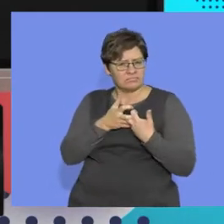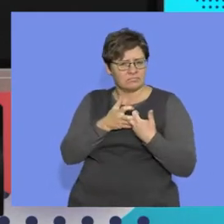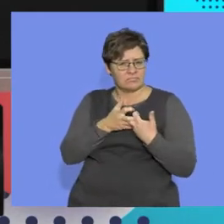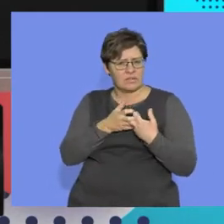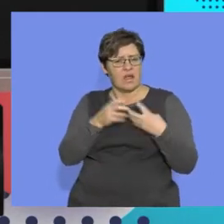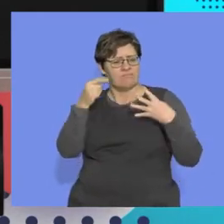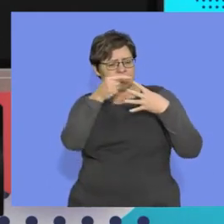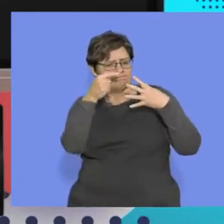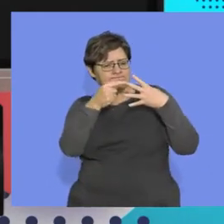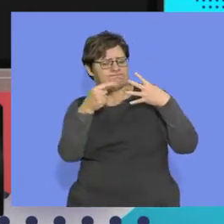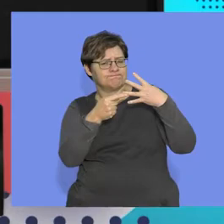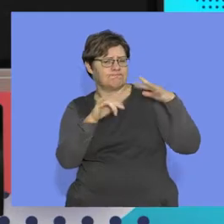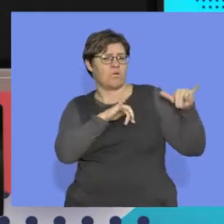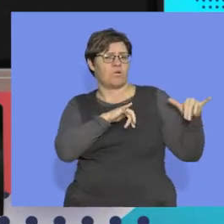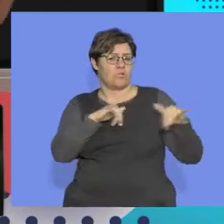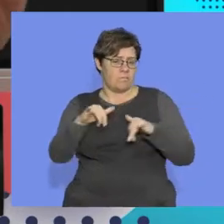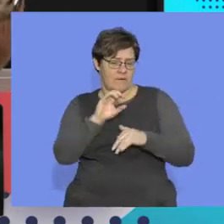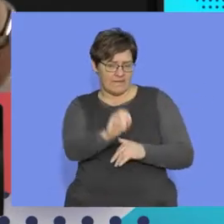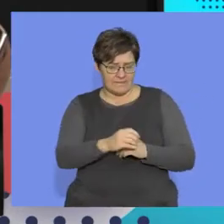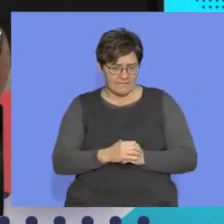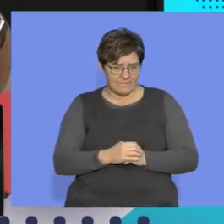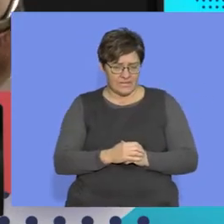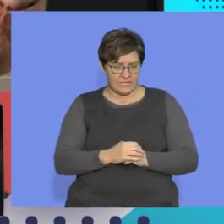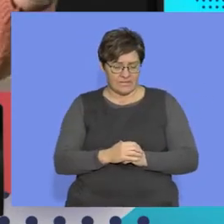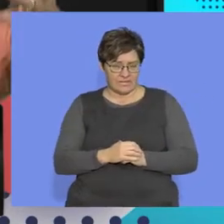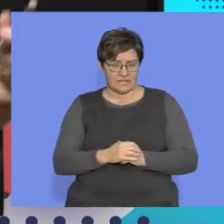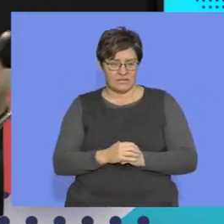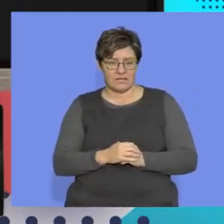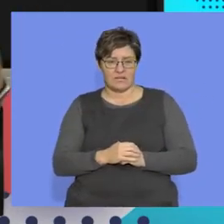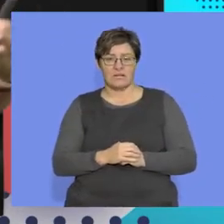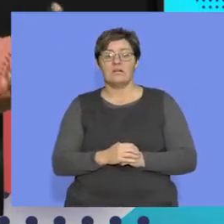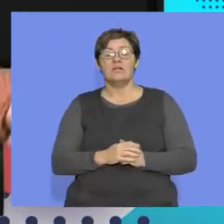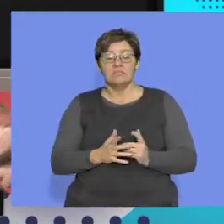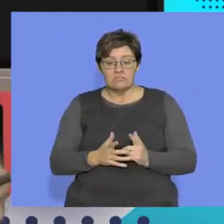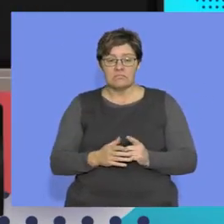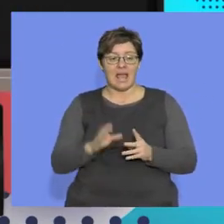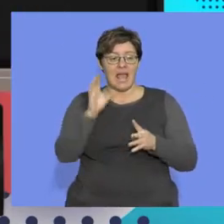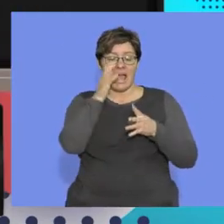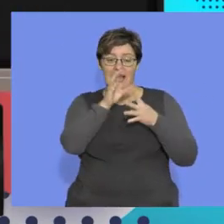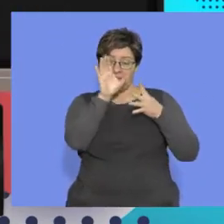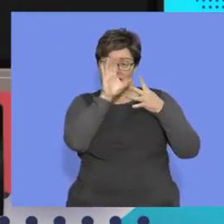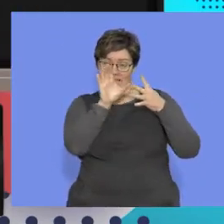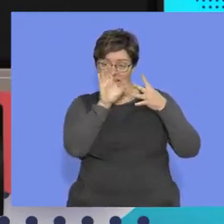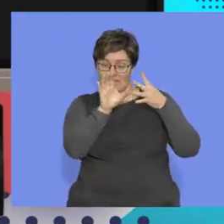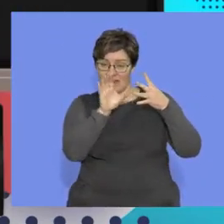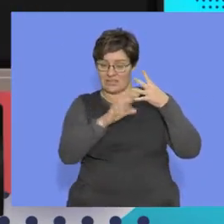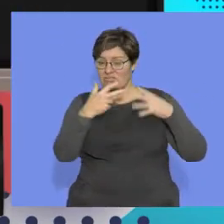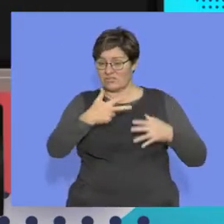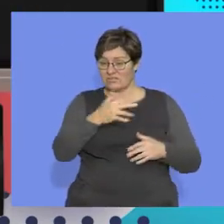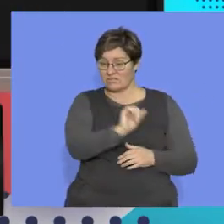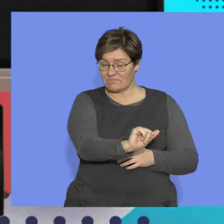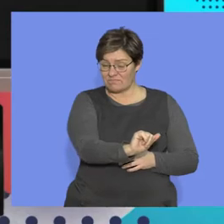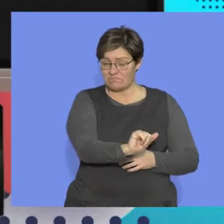have things in common. Now, each time we go along the classification, the criteria gets